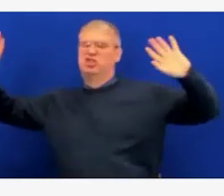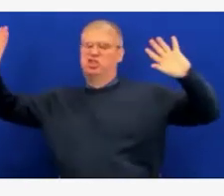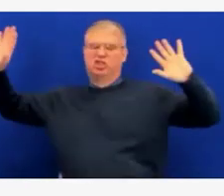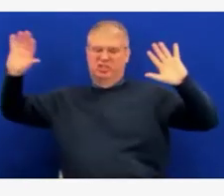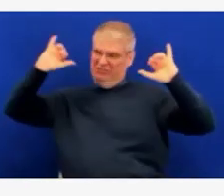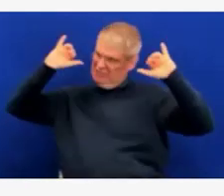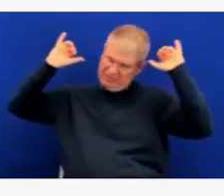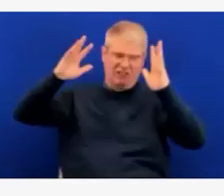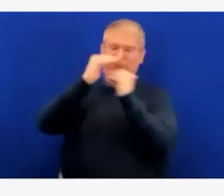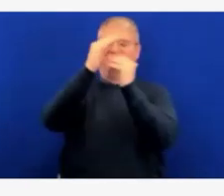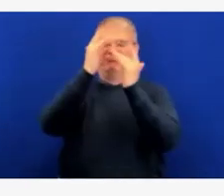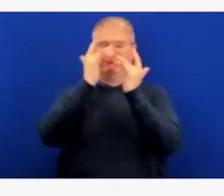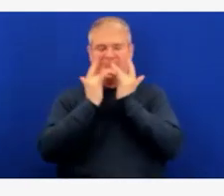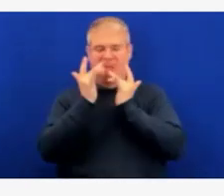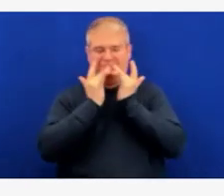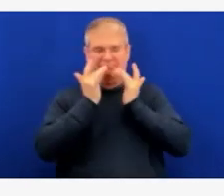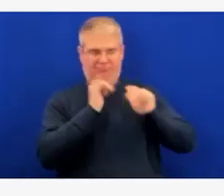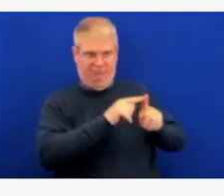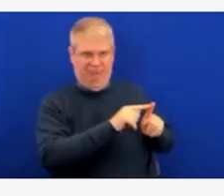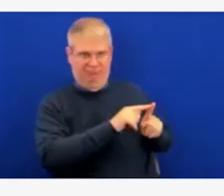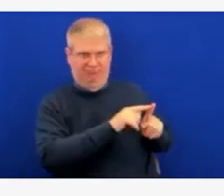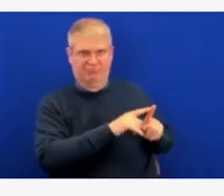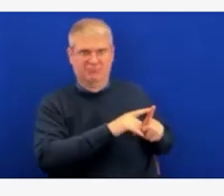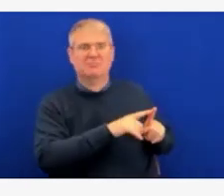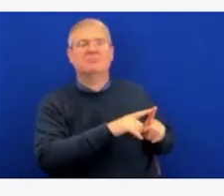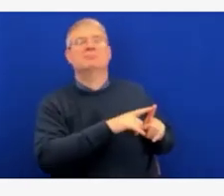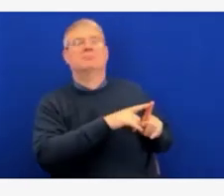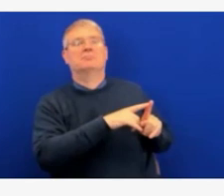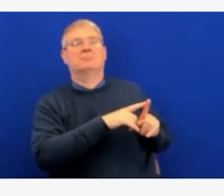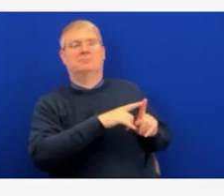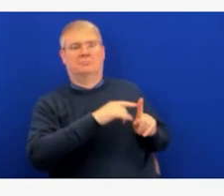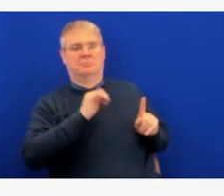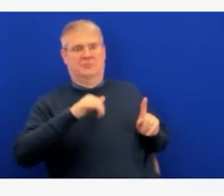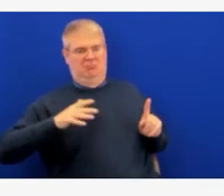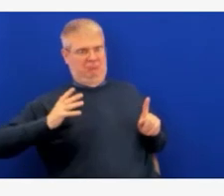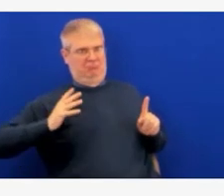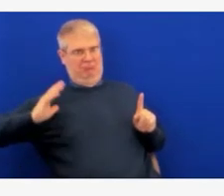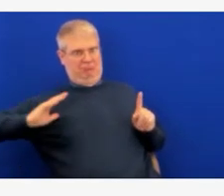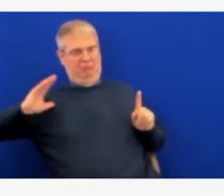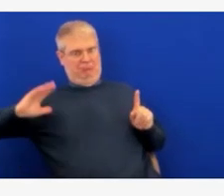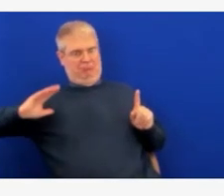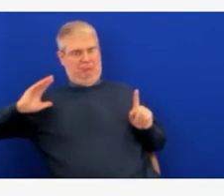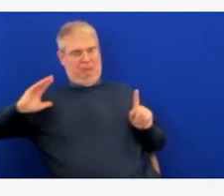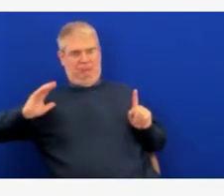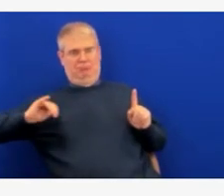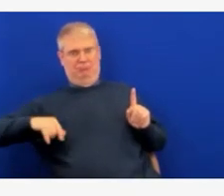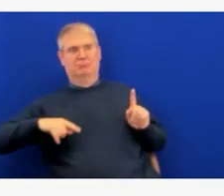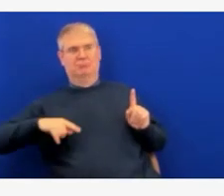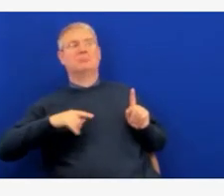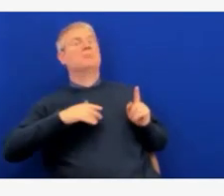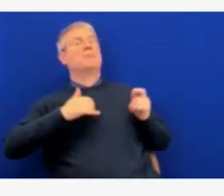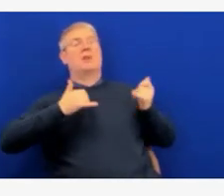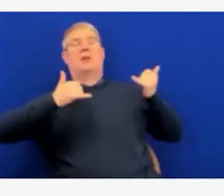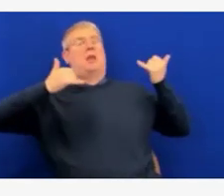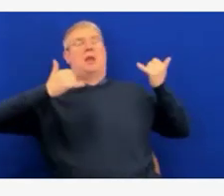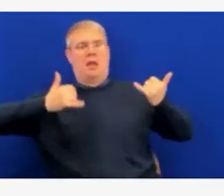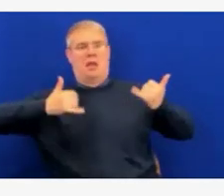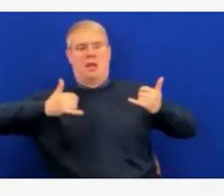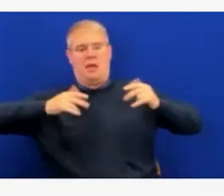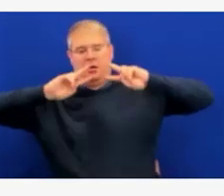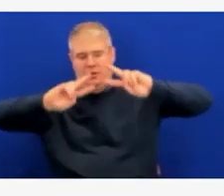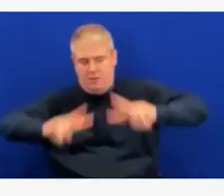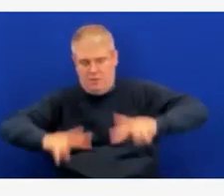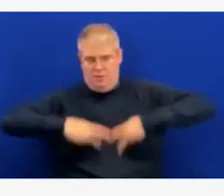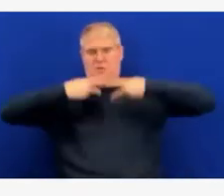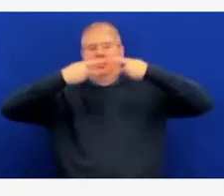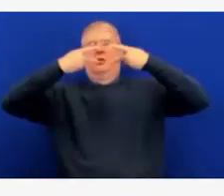activate going in that request would go to the crisis standards of care activation advisory committee in the rule that we've published coming out is just